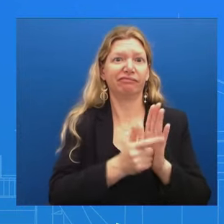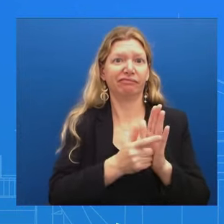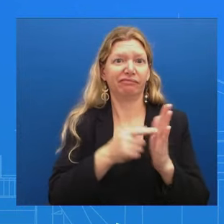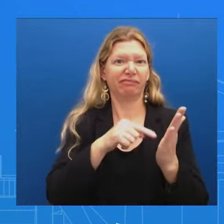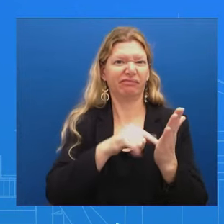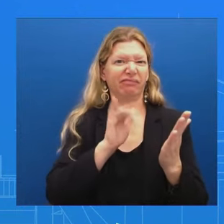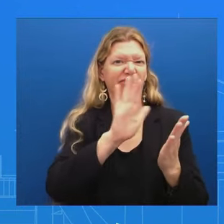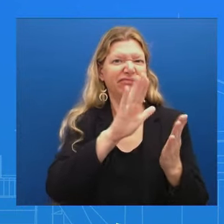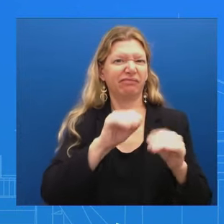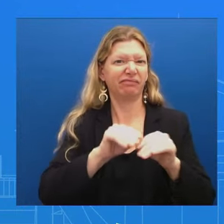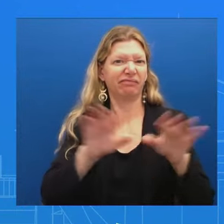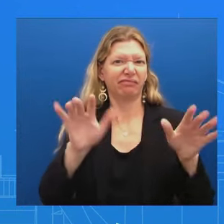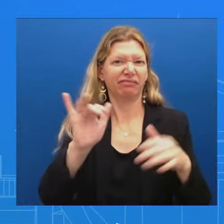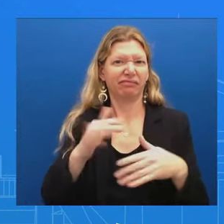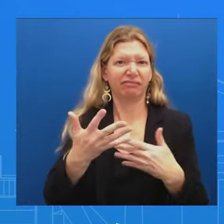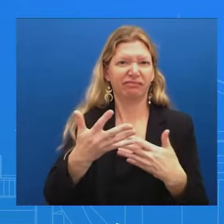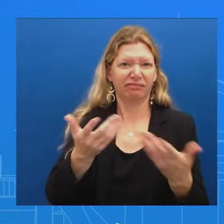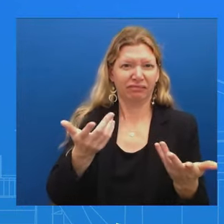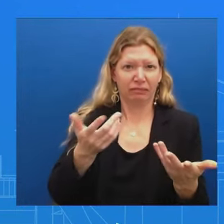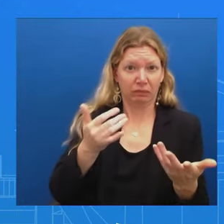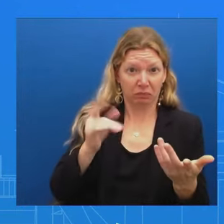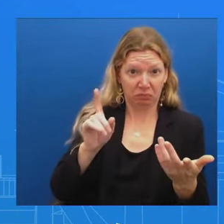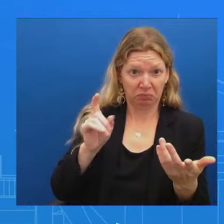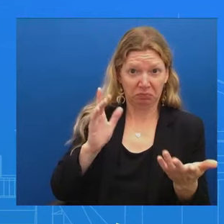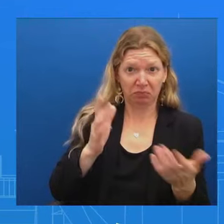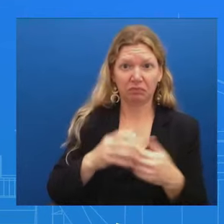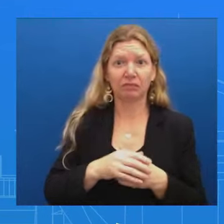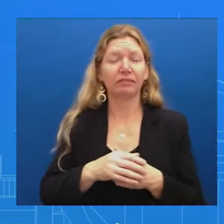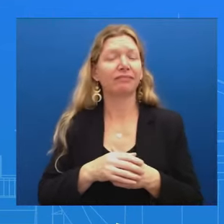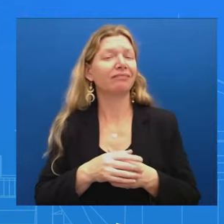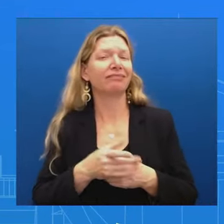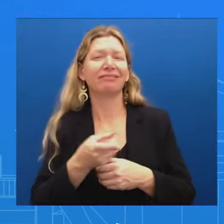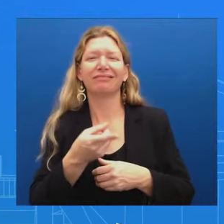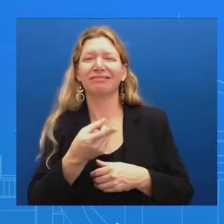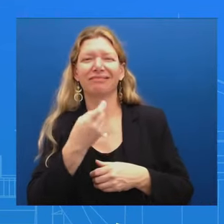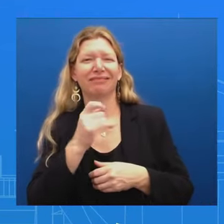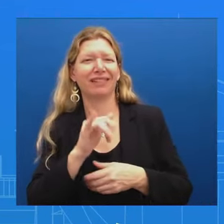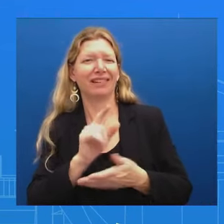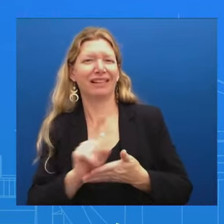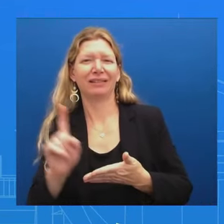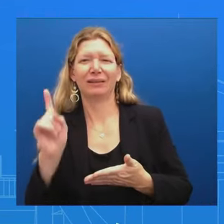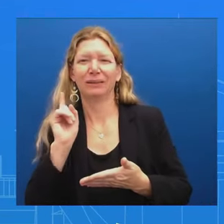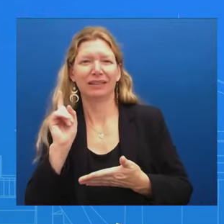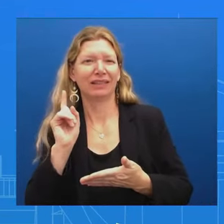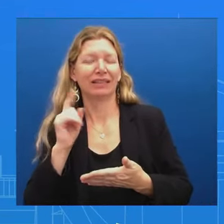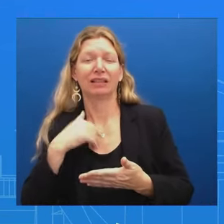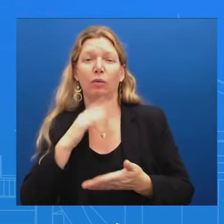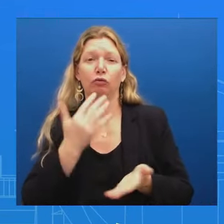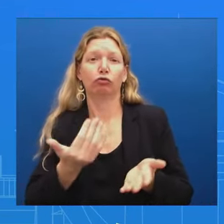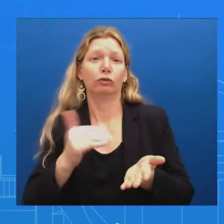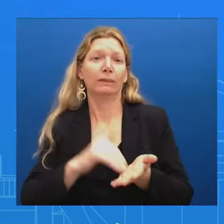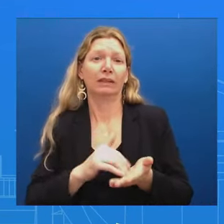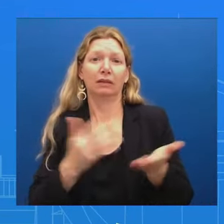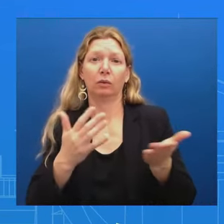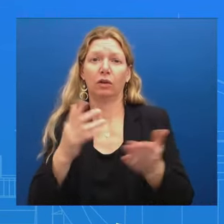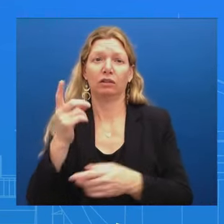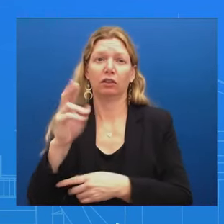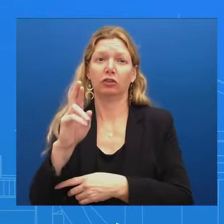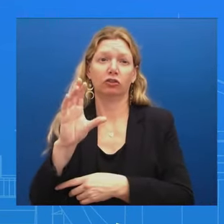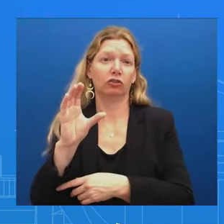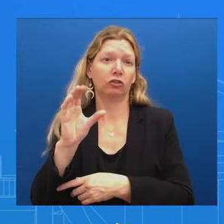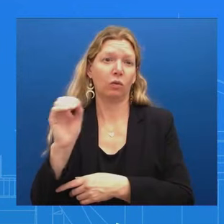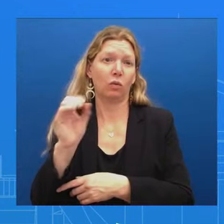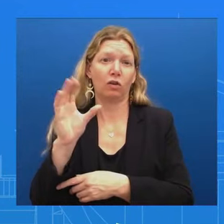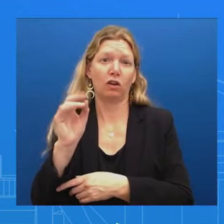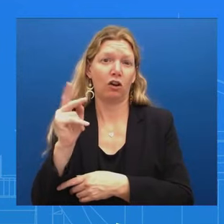I'm just going to say what the What Dr. O'Connor It's kind of a What he said to me about a year ago When the report came out